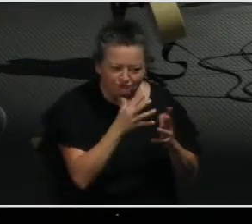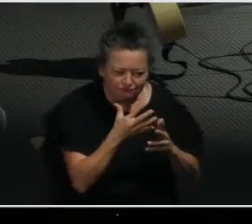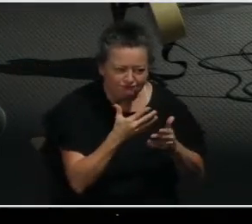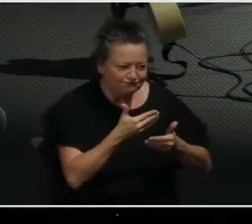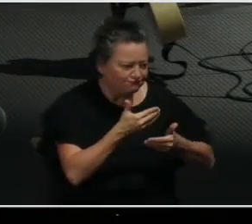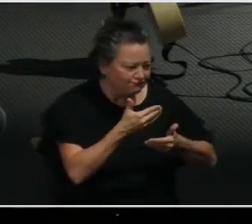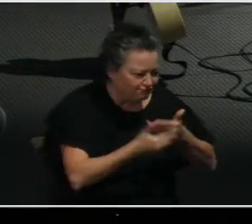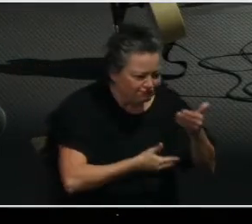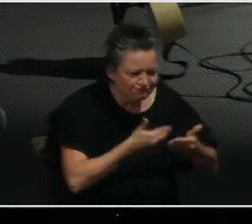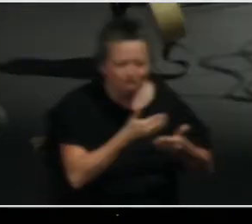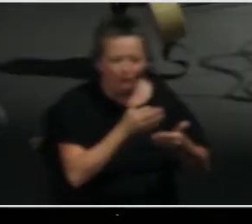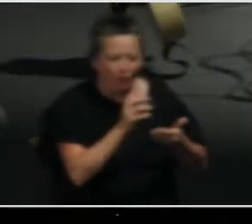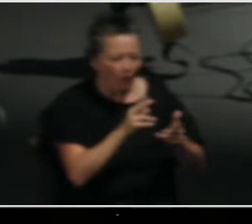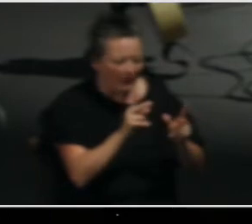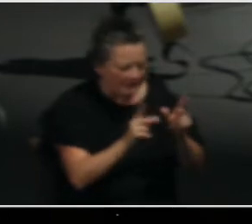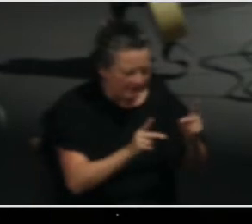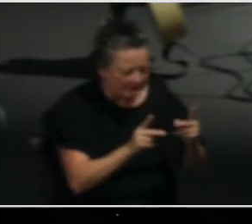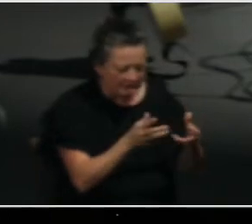people.